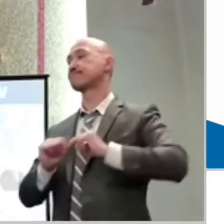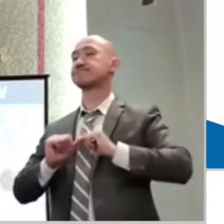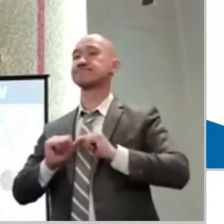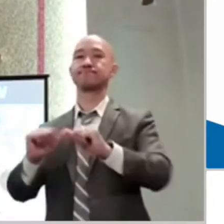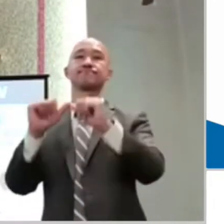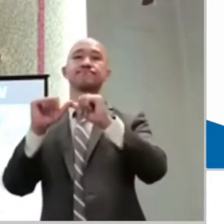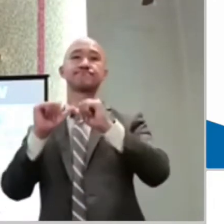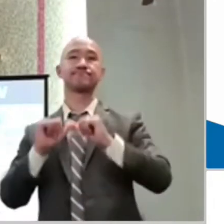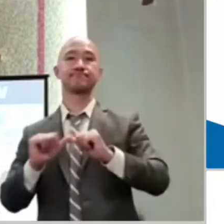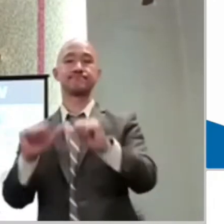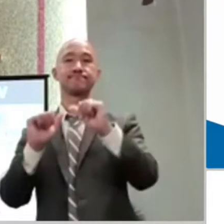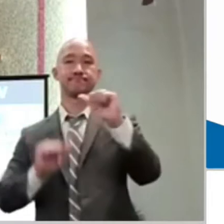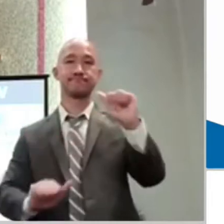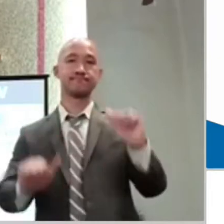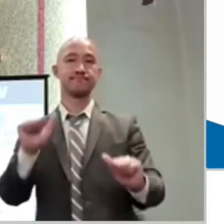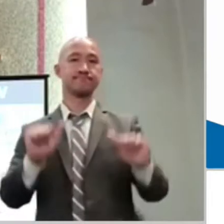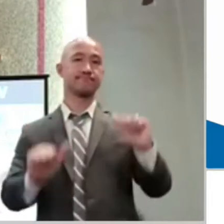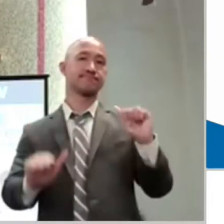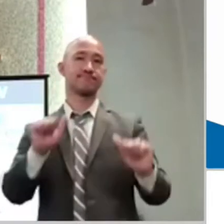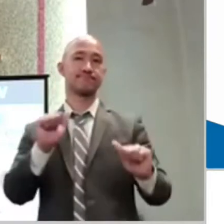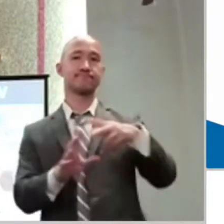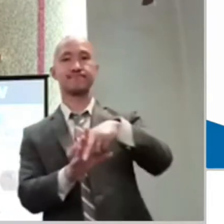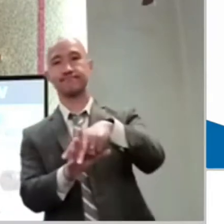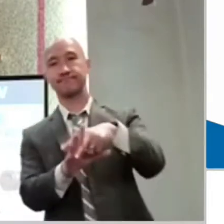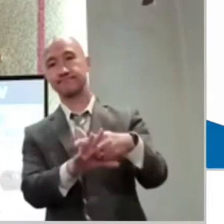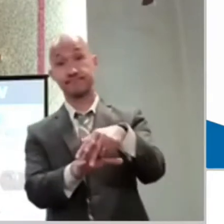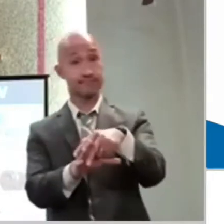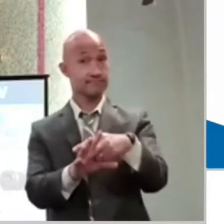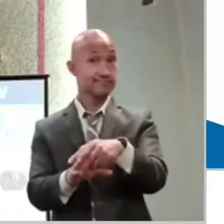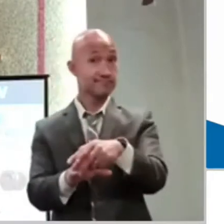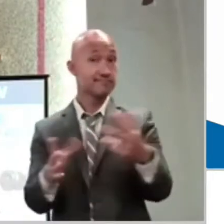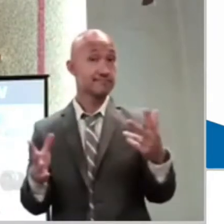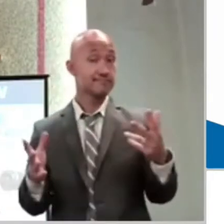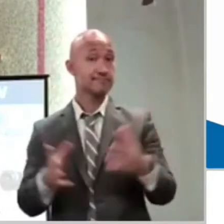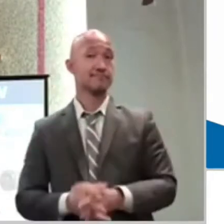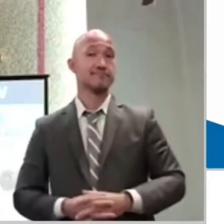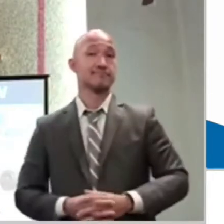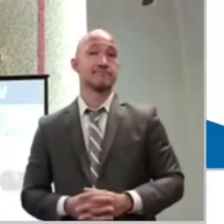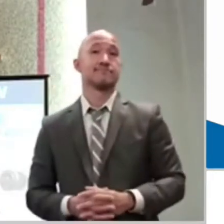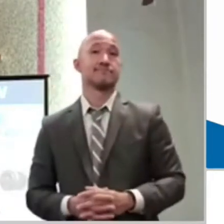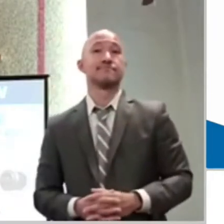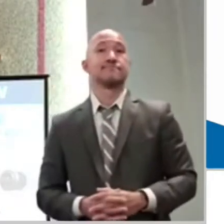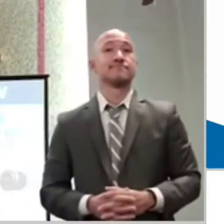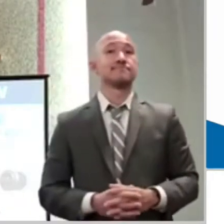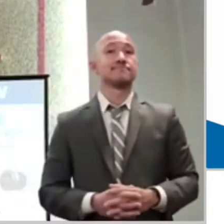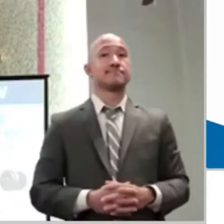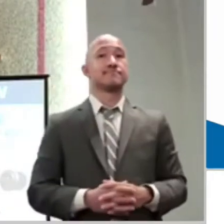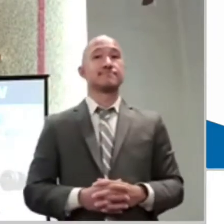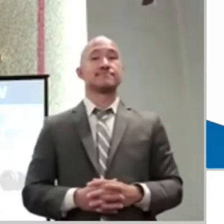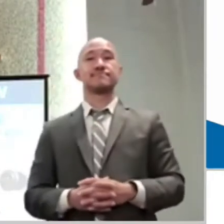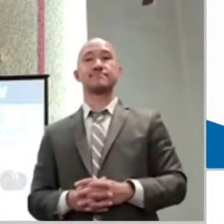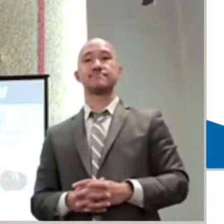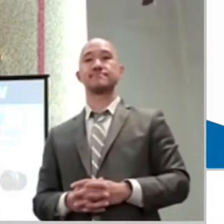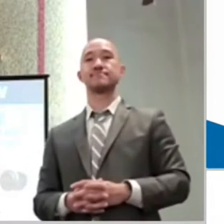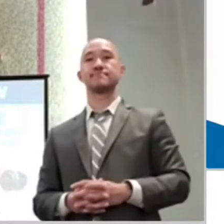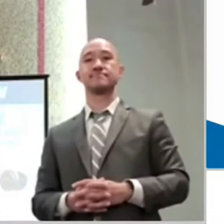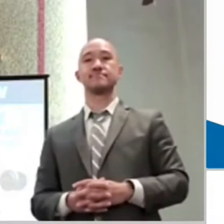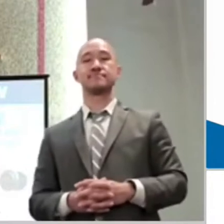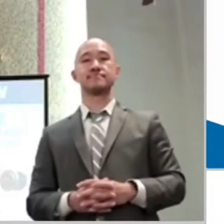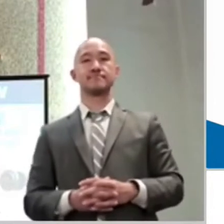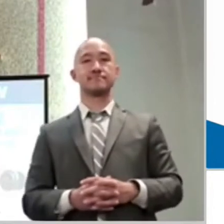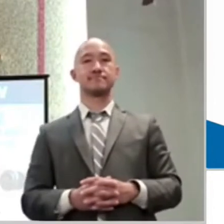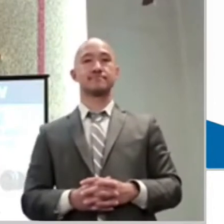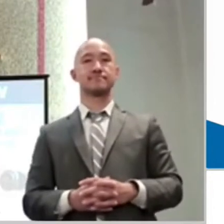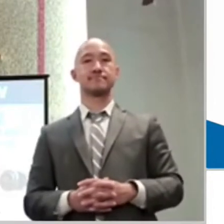They're misplaced. It's misplaced hope, misplaced faith. See, isn't it interesting that in the